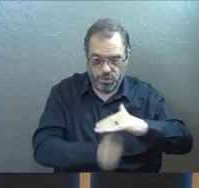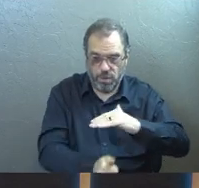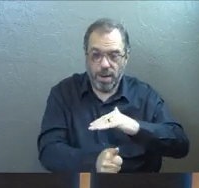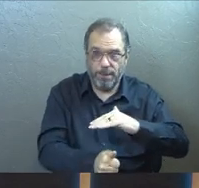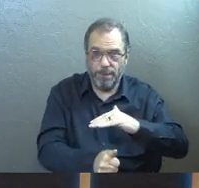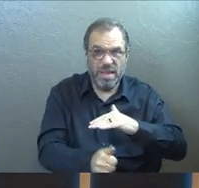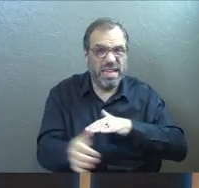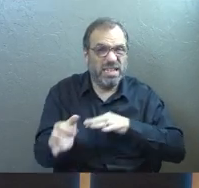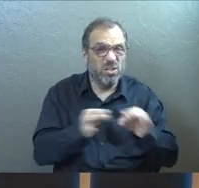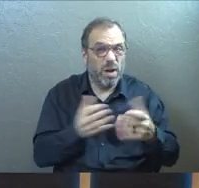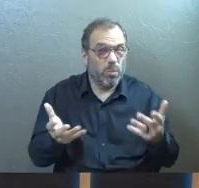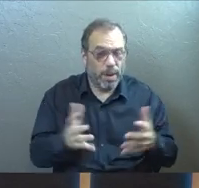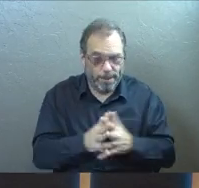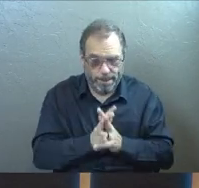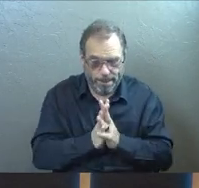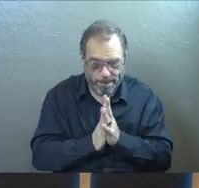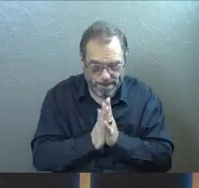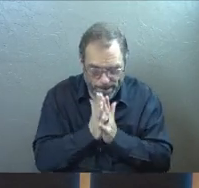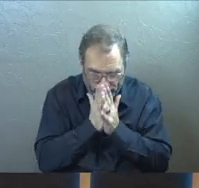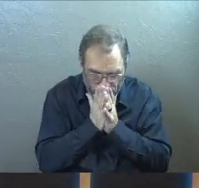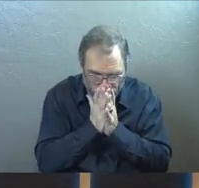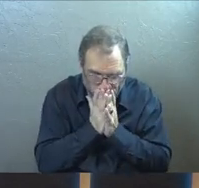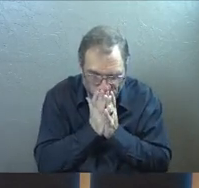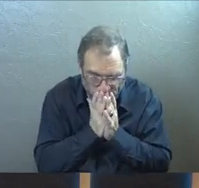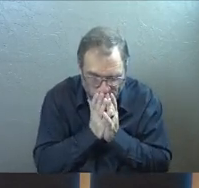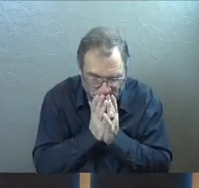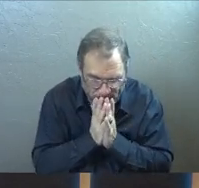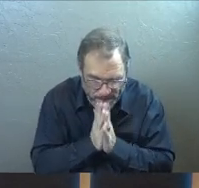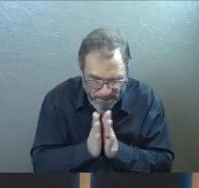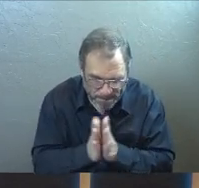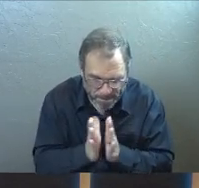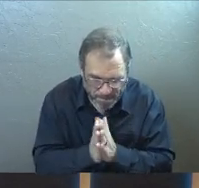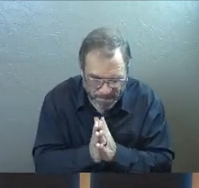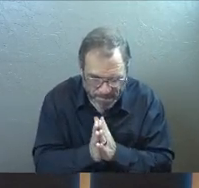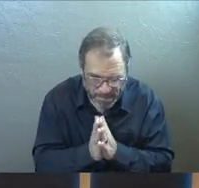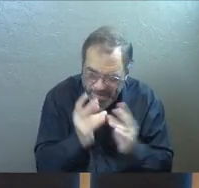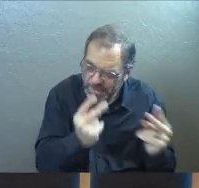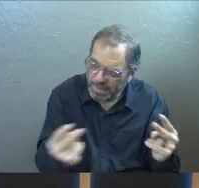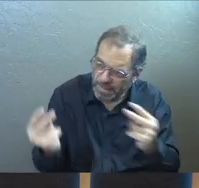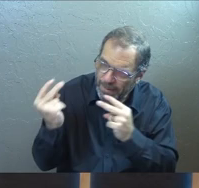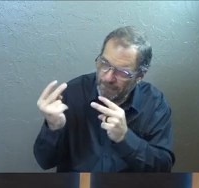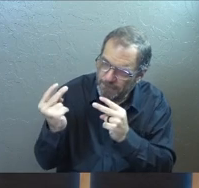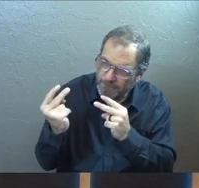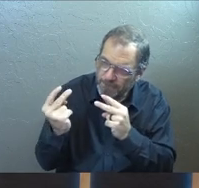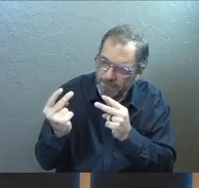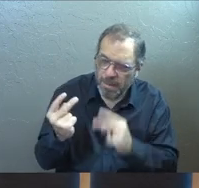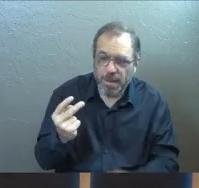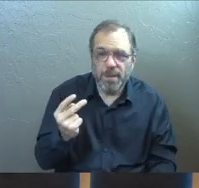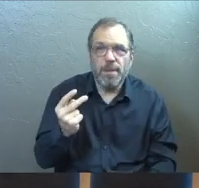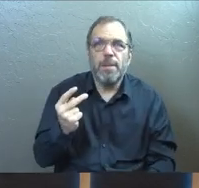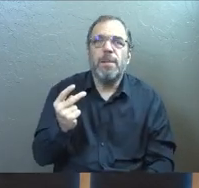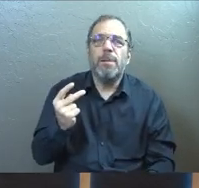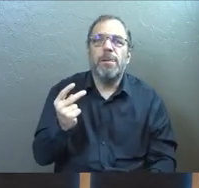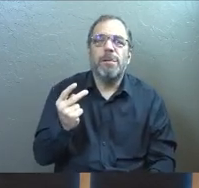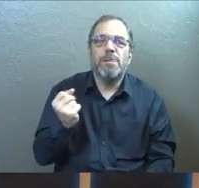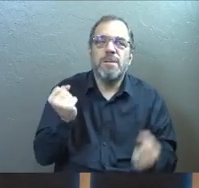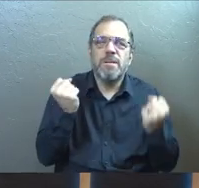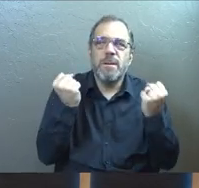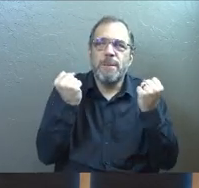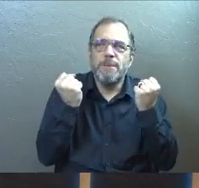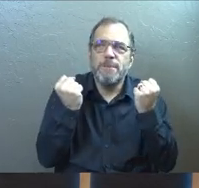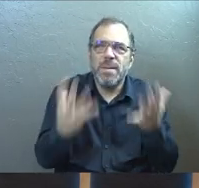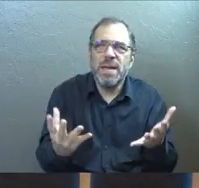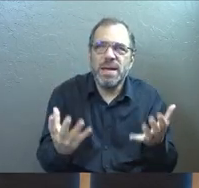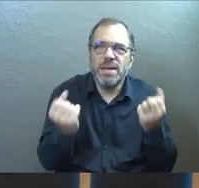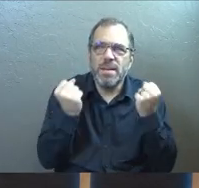And the way he described it in retrospect is he said, you know, so many